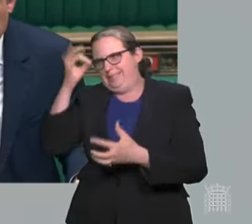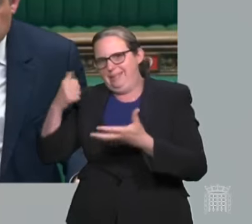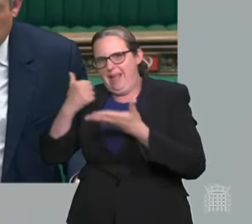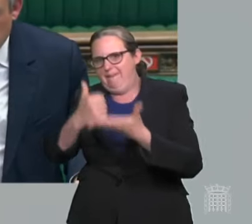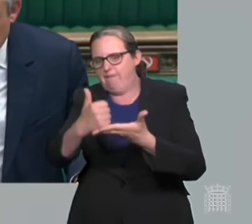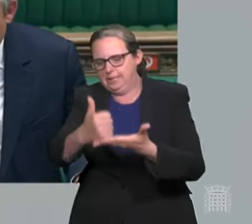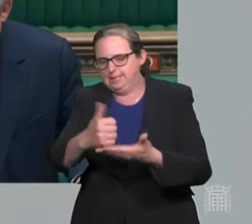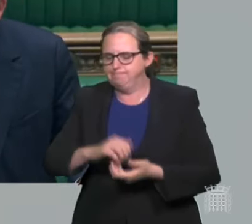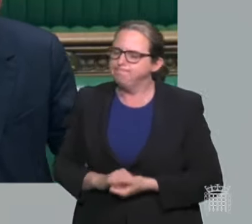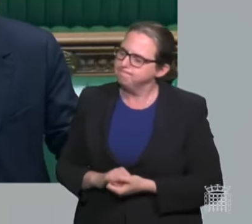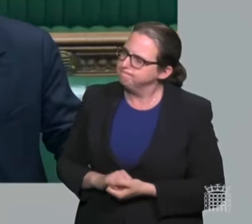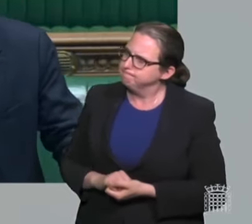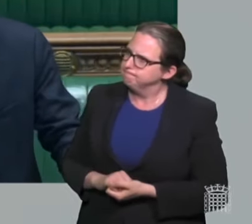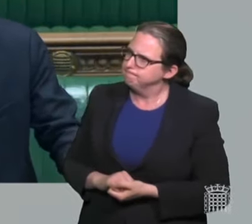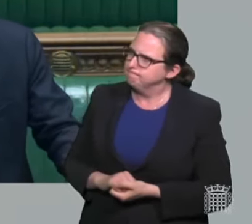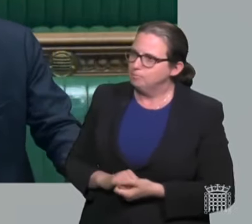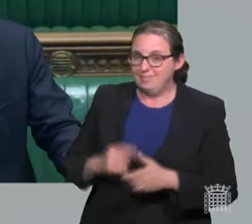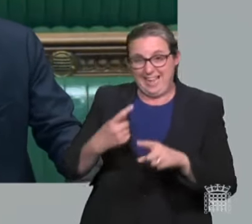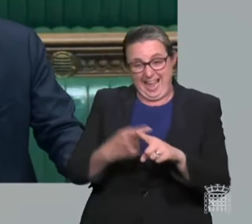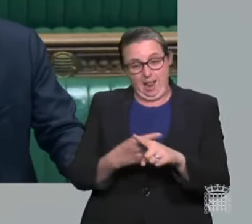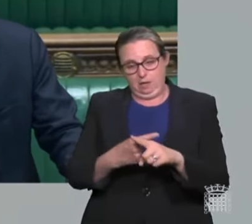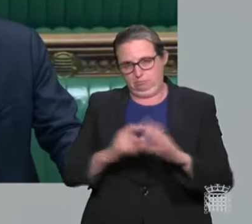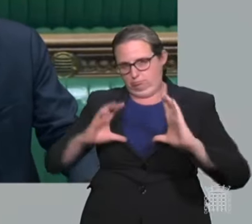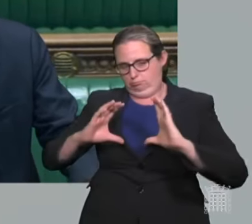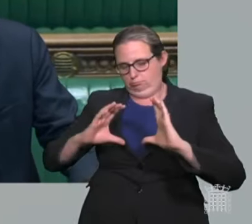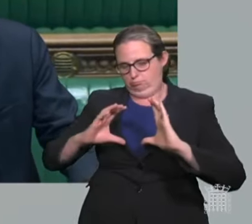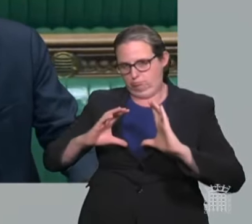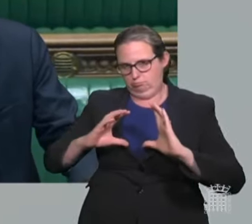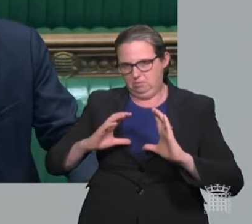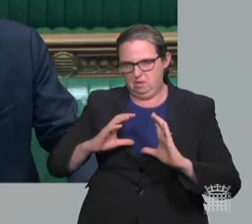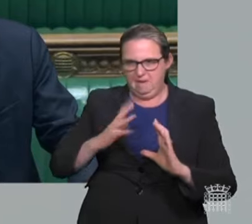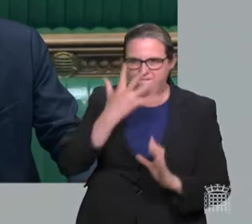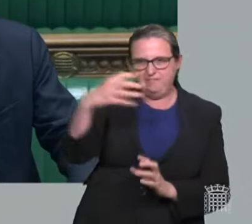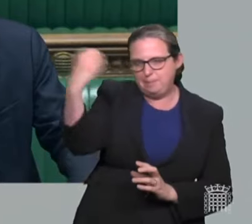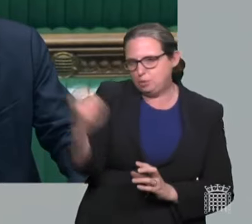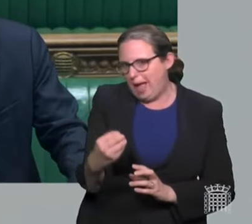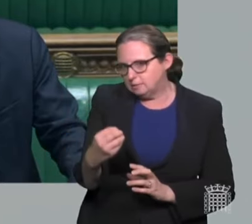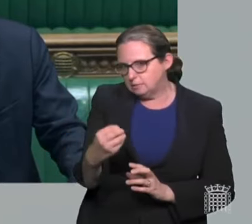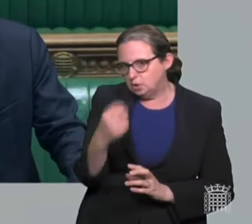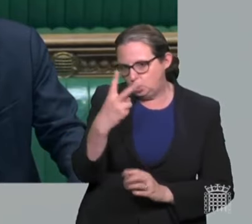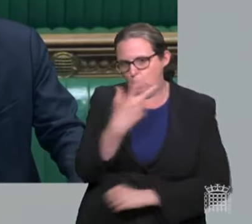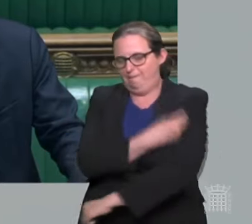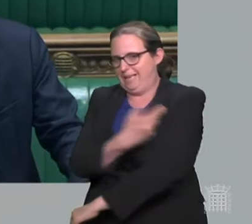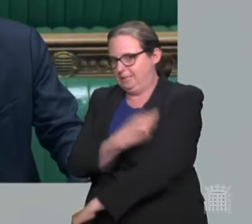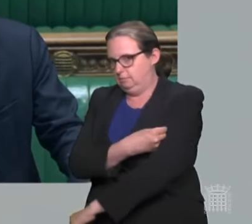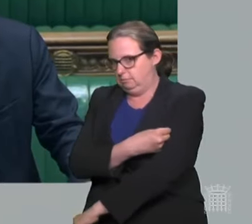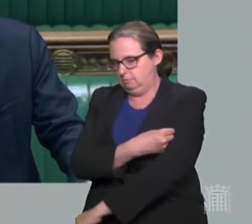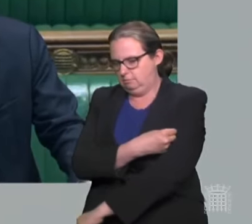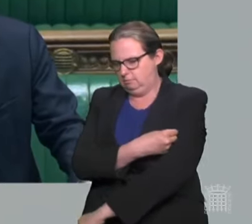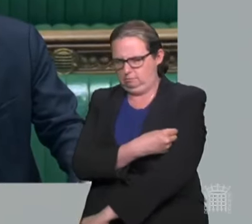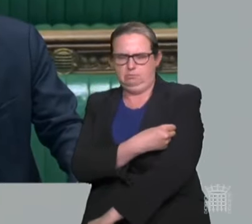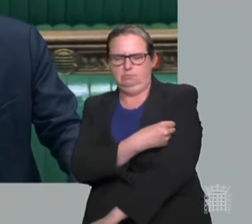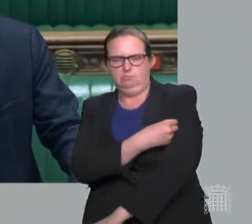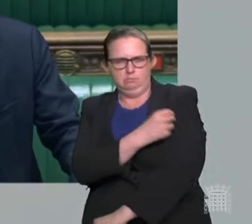the total population across England are fully vaccinated and another 17% partially, his